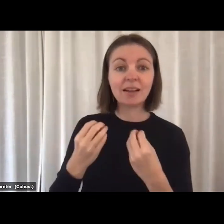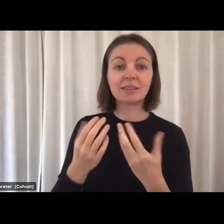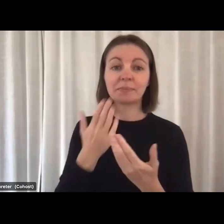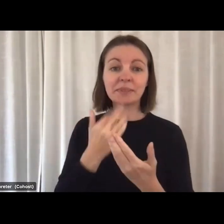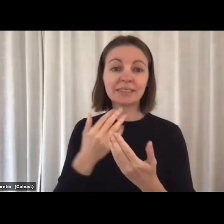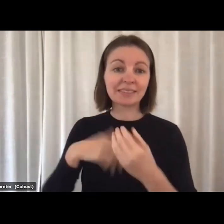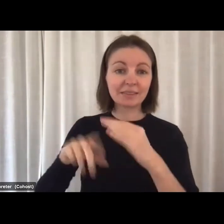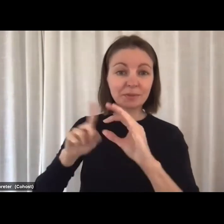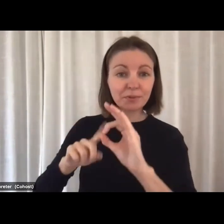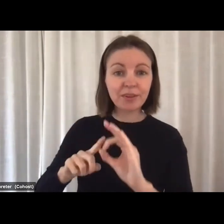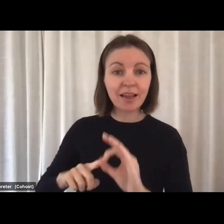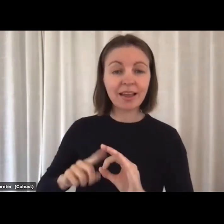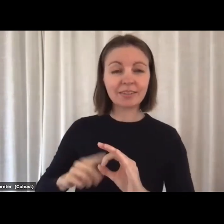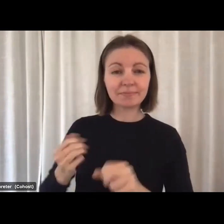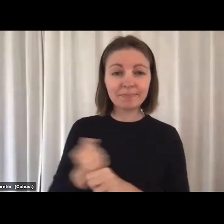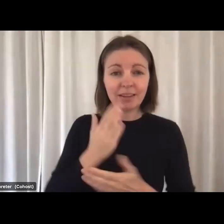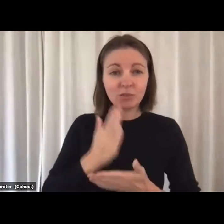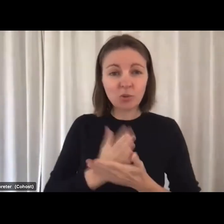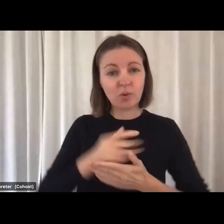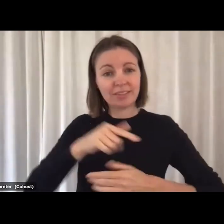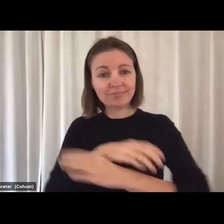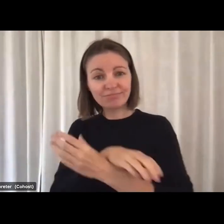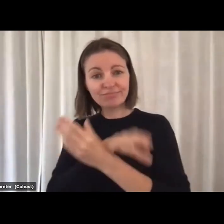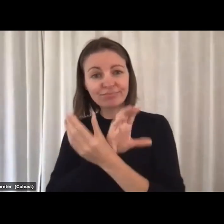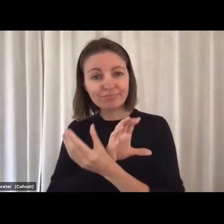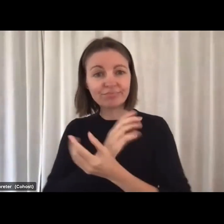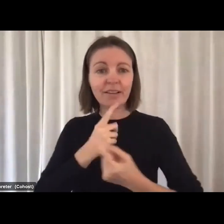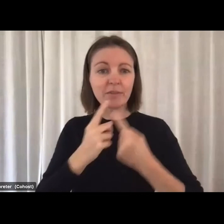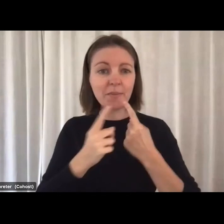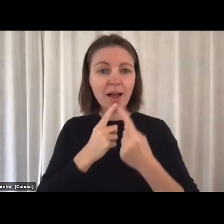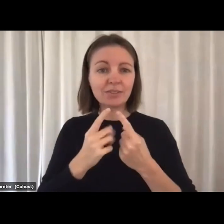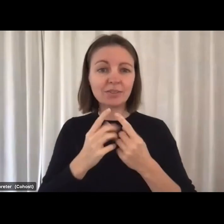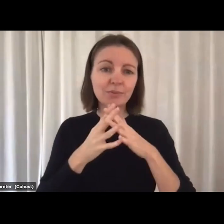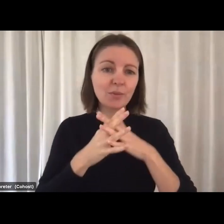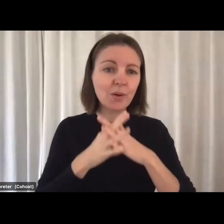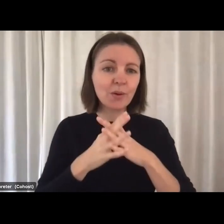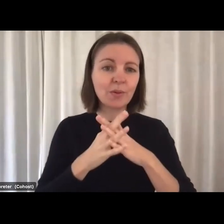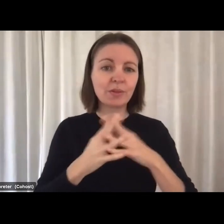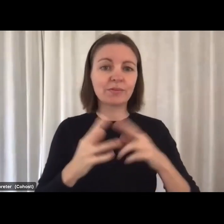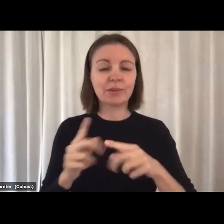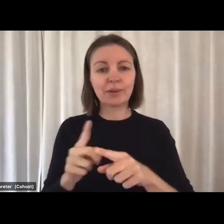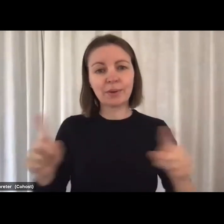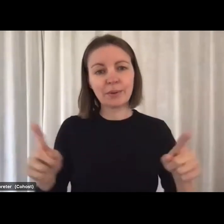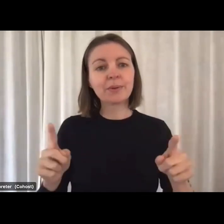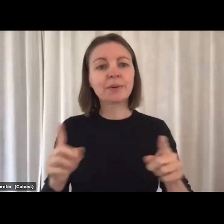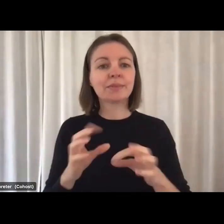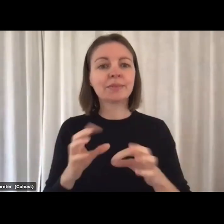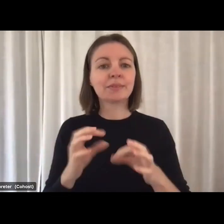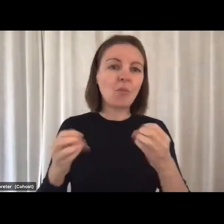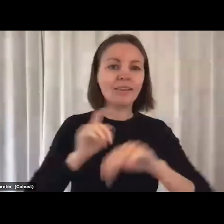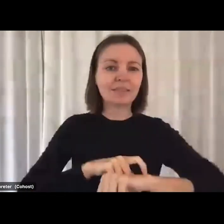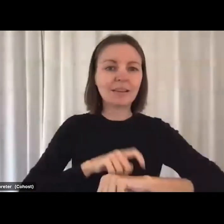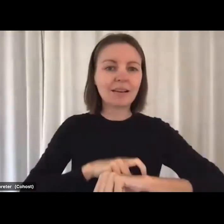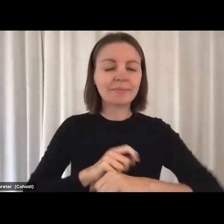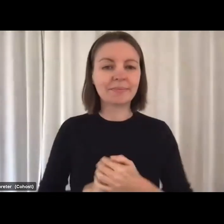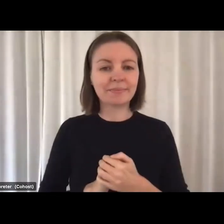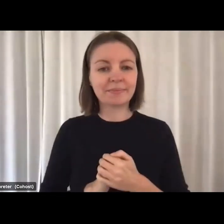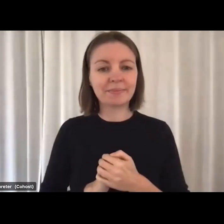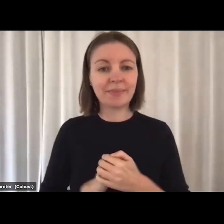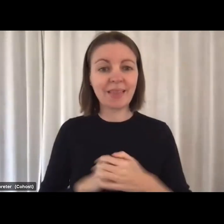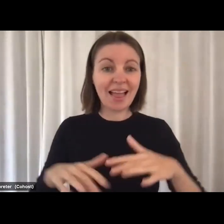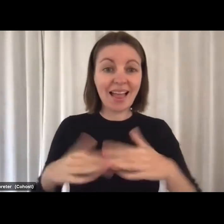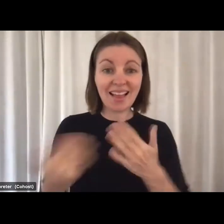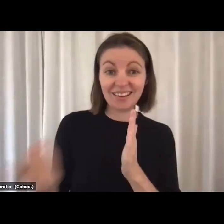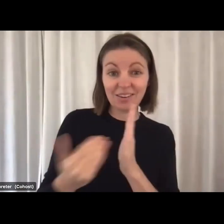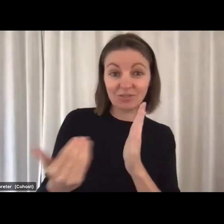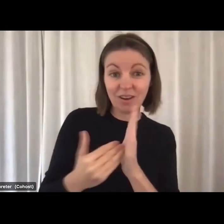so we can make sure that these sessions are useful to you and a useful part of your time. And if there's additional things that you think would